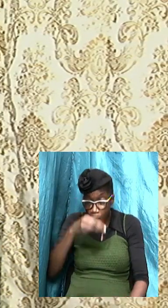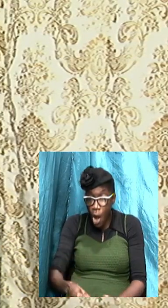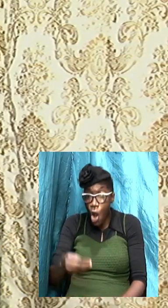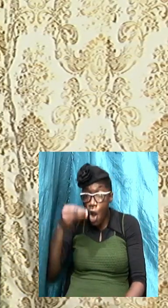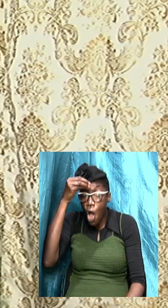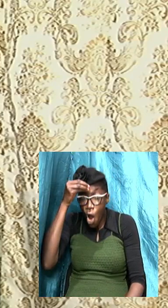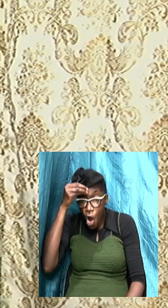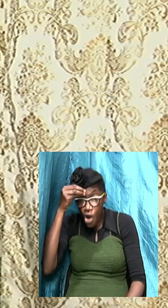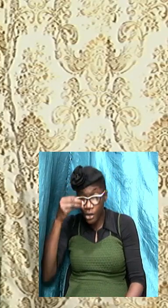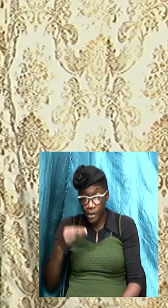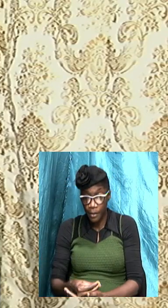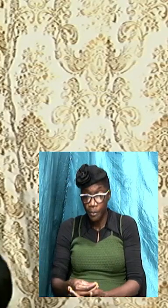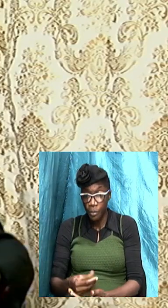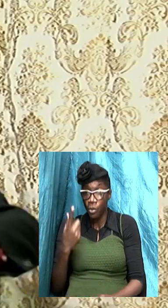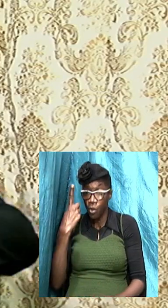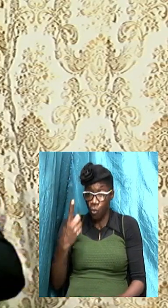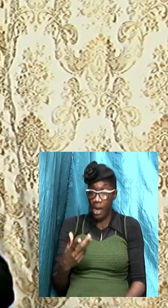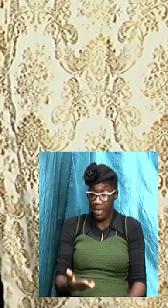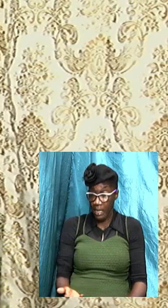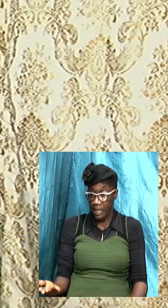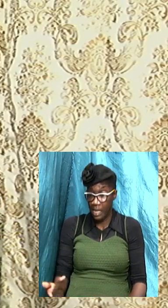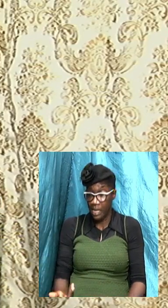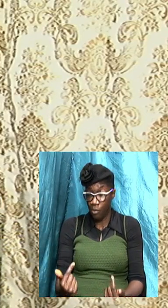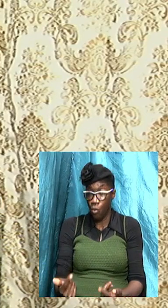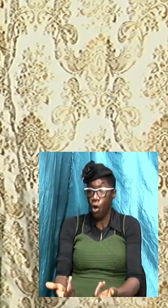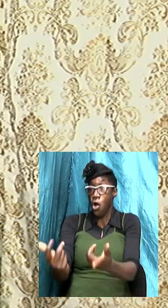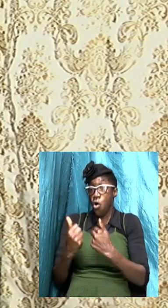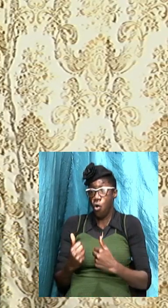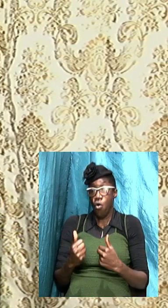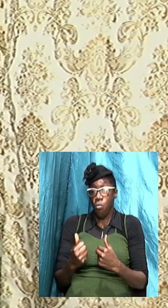now is that come among them